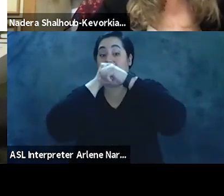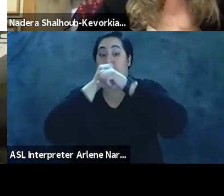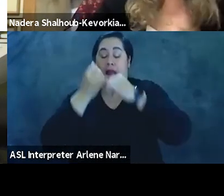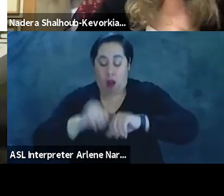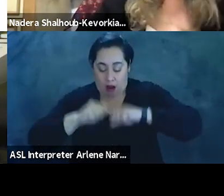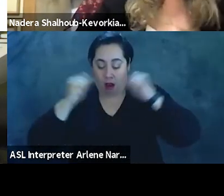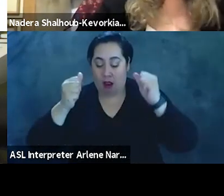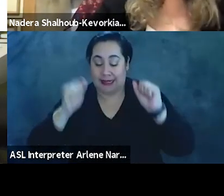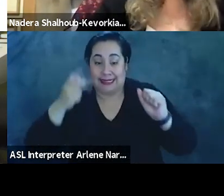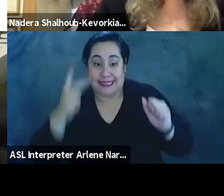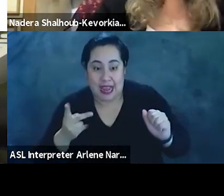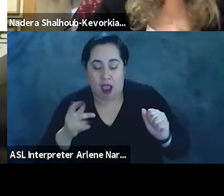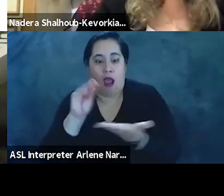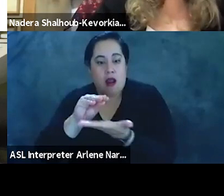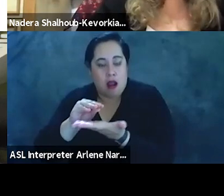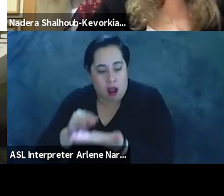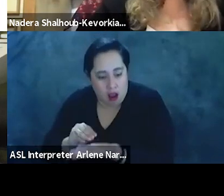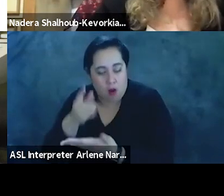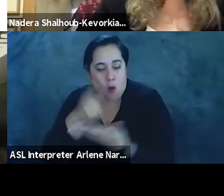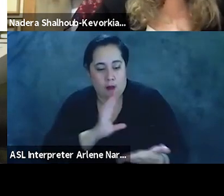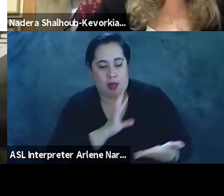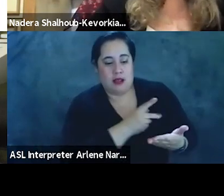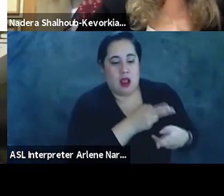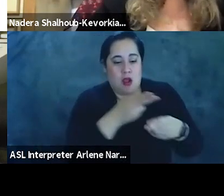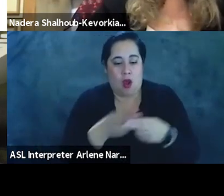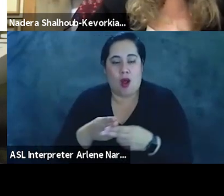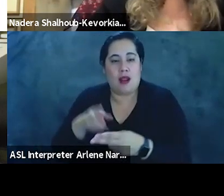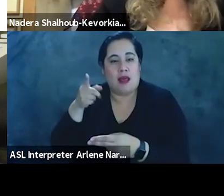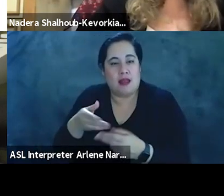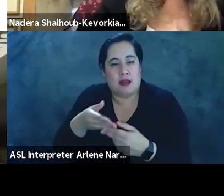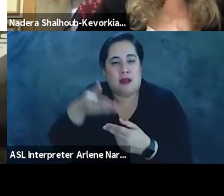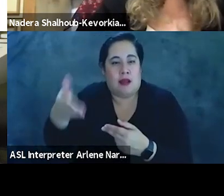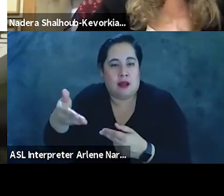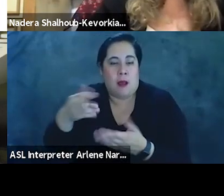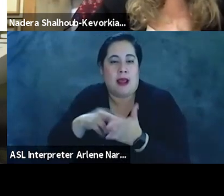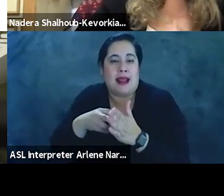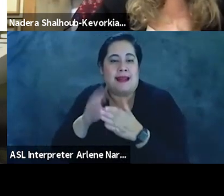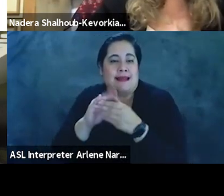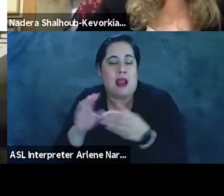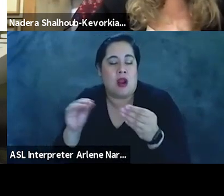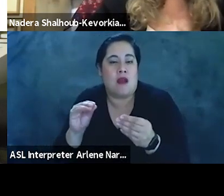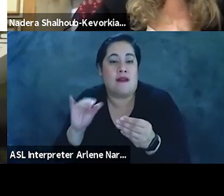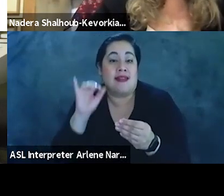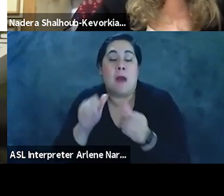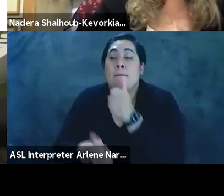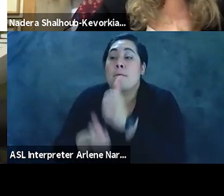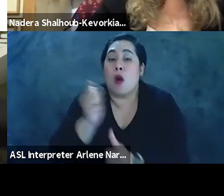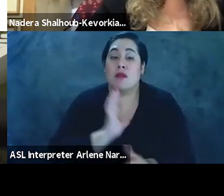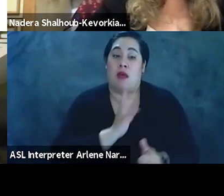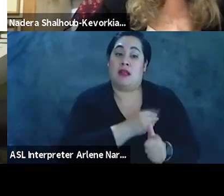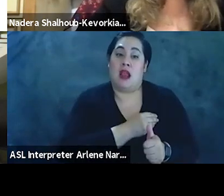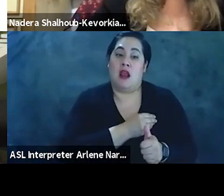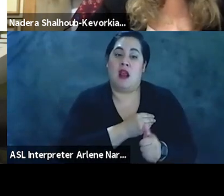at least in broad strokes, what Palestinians refer to as the Nakba. That is, the narrative that the majority of Palestinians